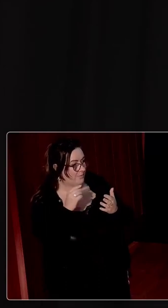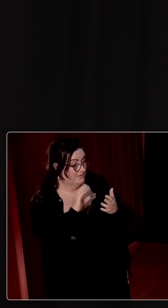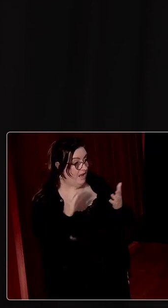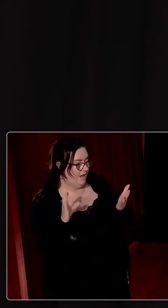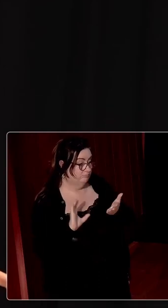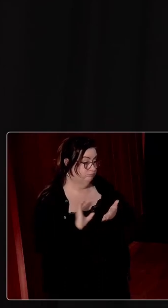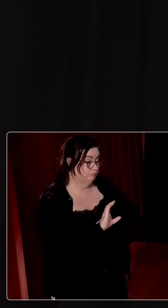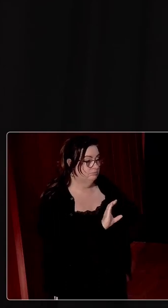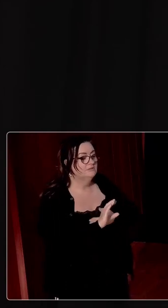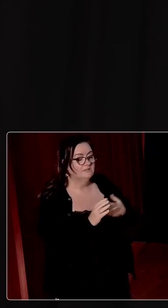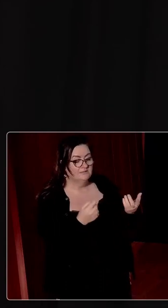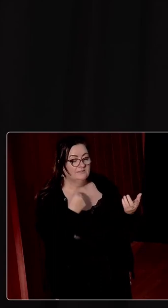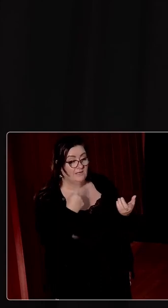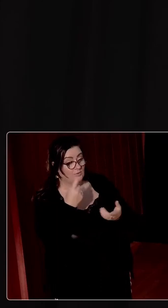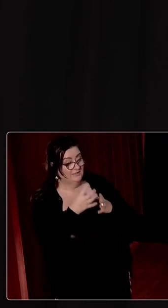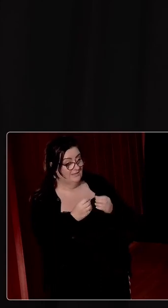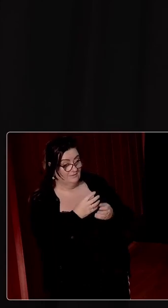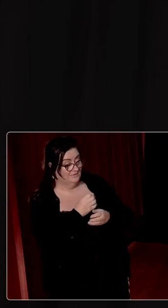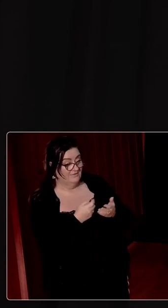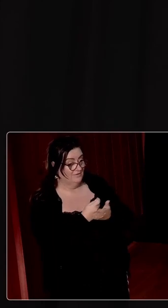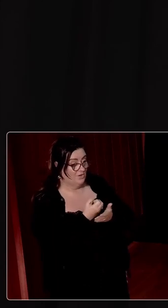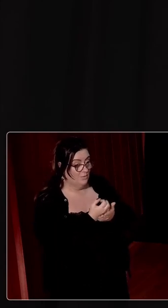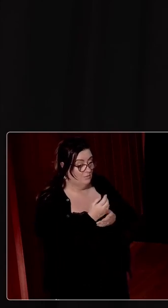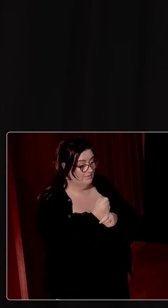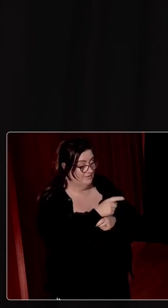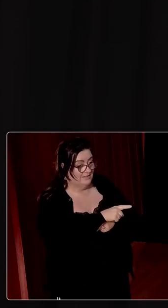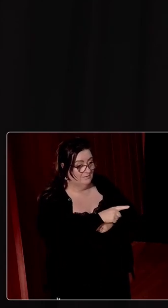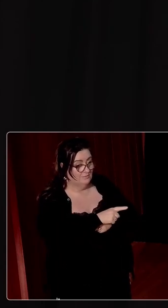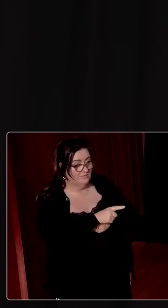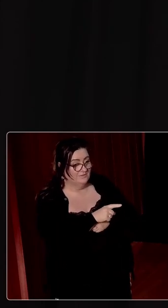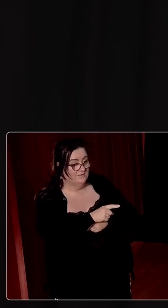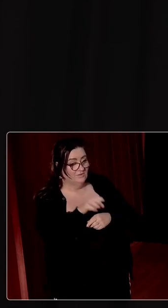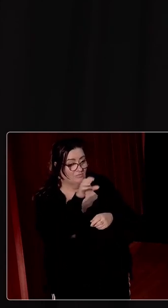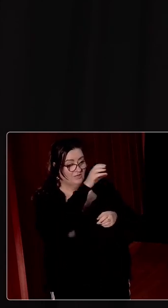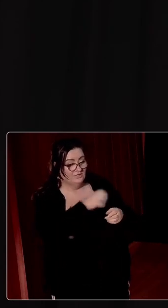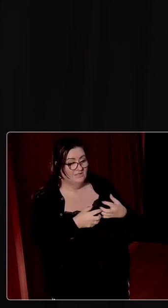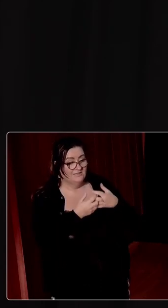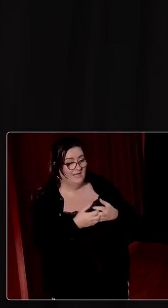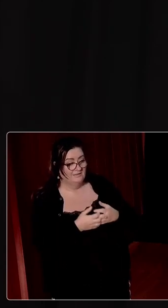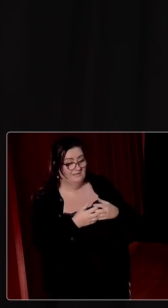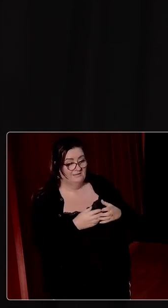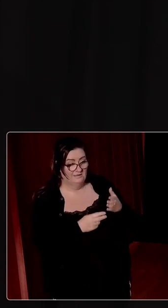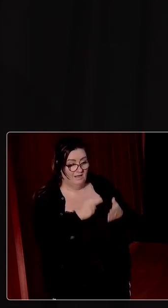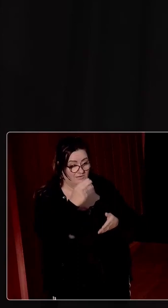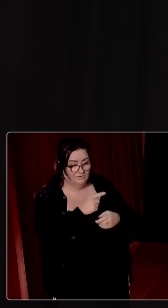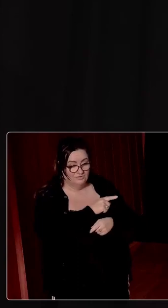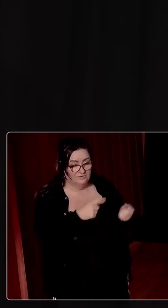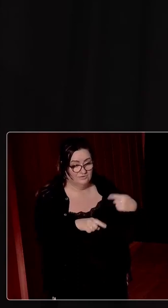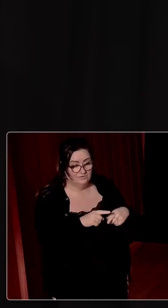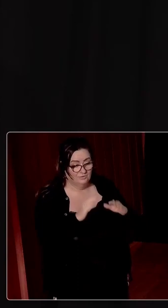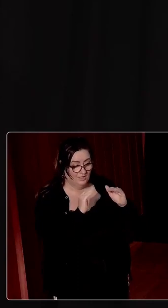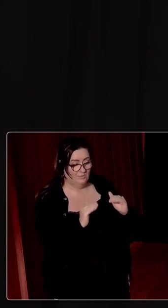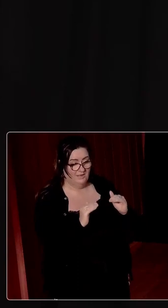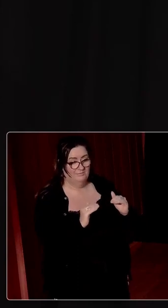investment. And one of the untold stories of that investment was the regional technical colleges, which were, they were kept at